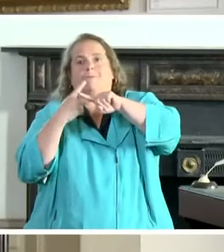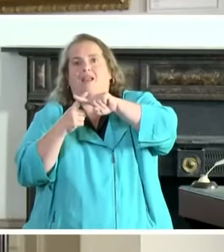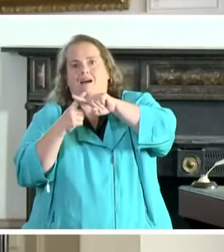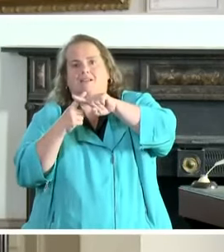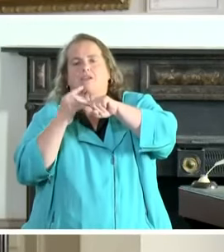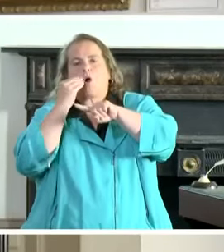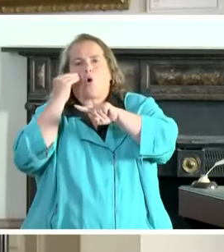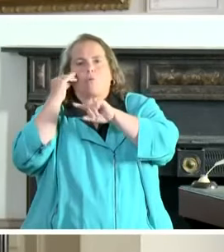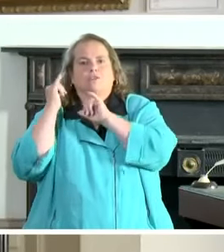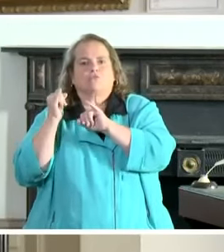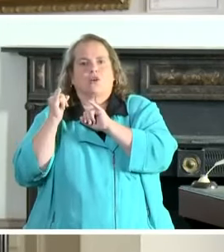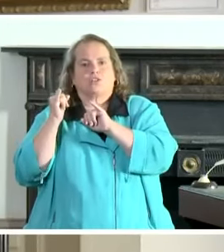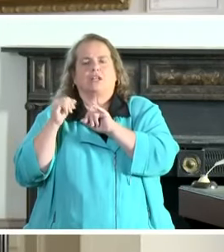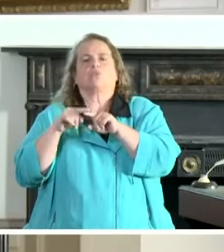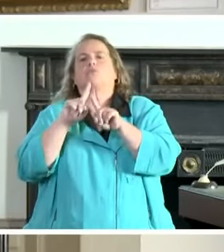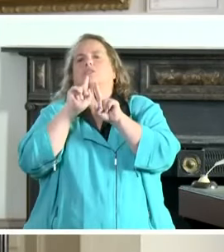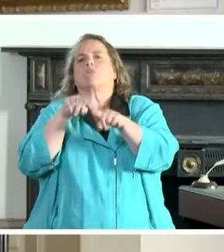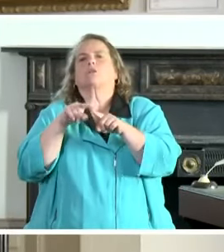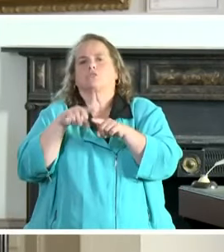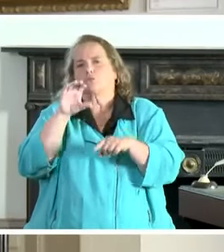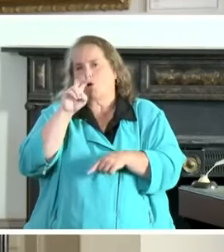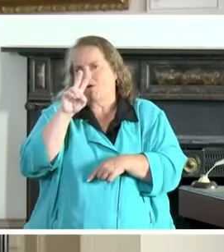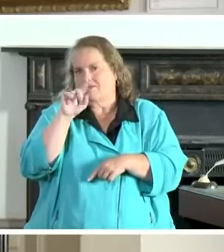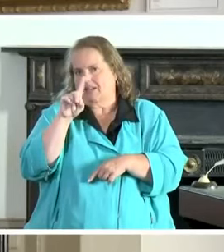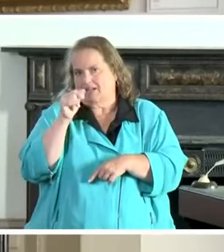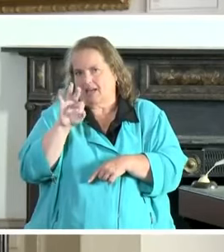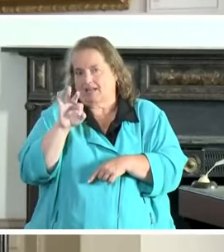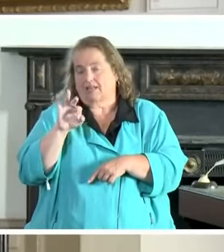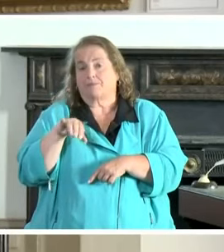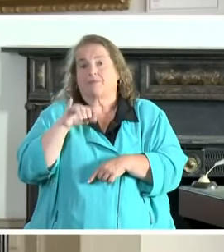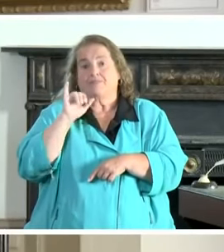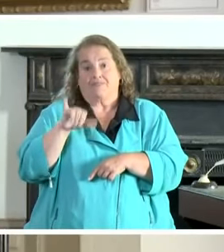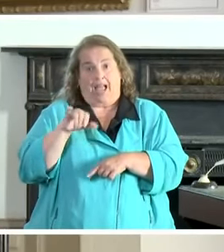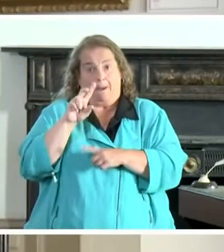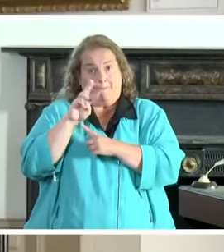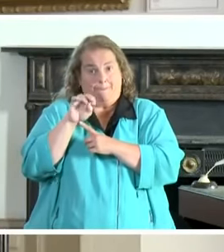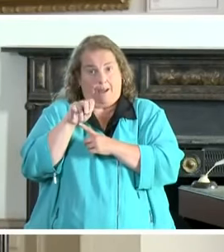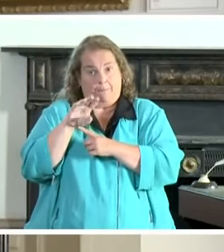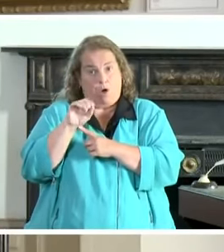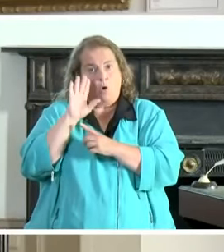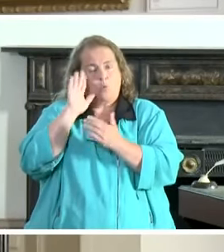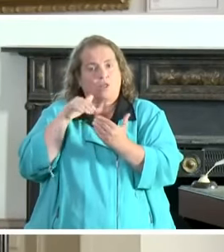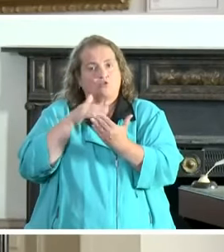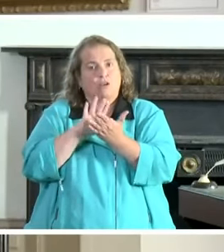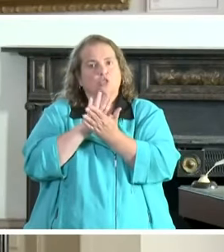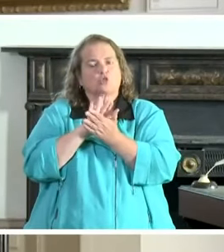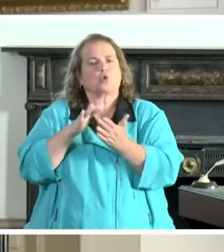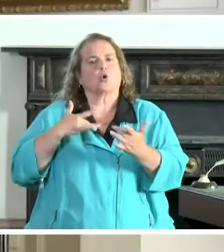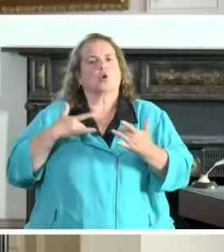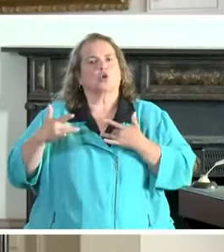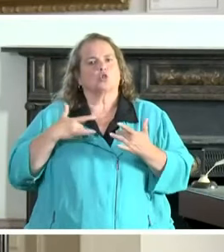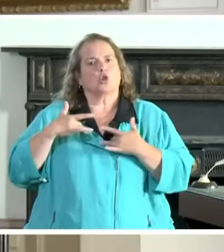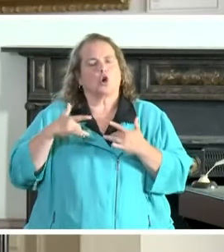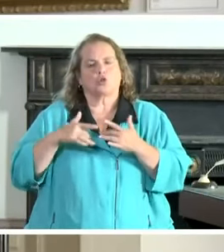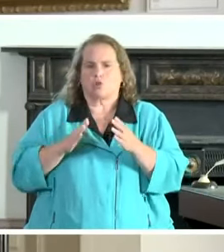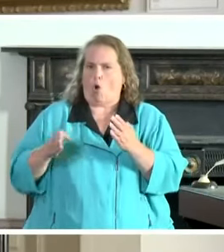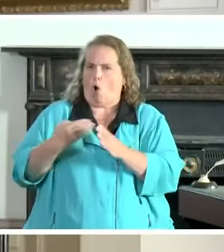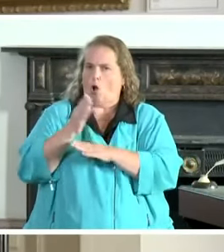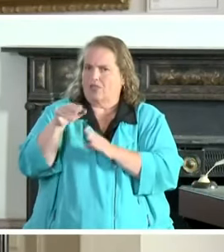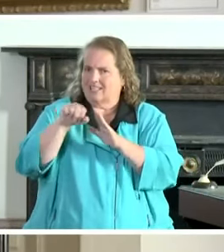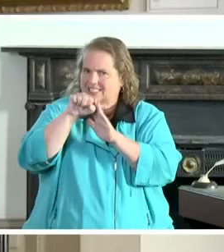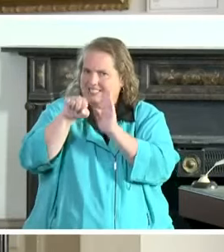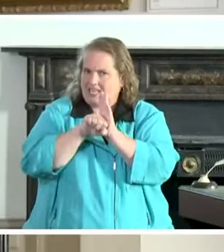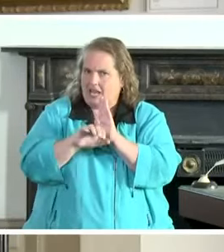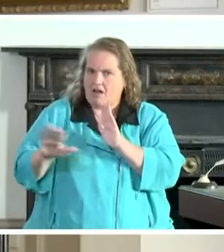in response to COVID-19. This memorandum addresses the concerns of school districts throughout the state who are